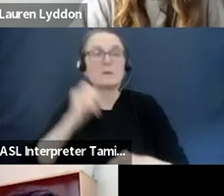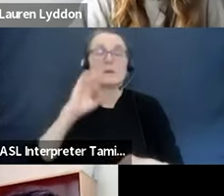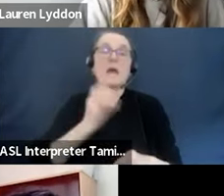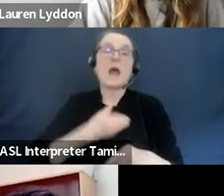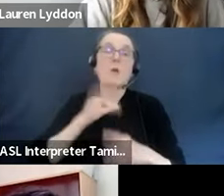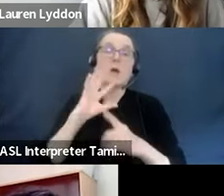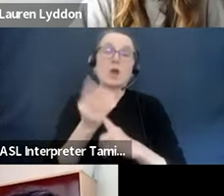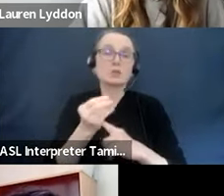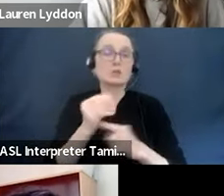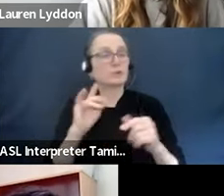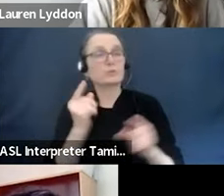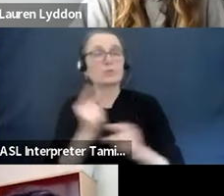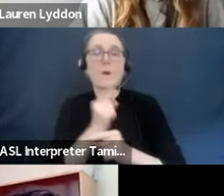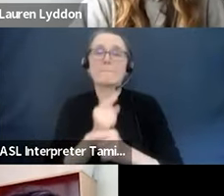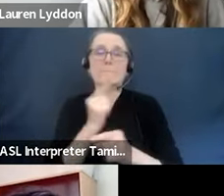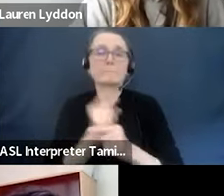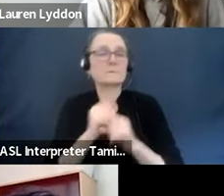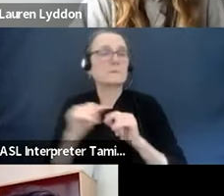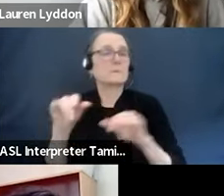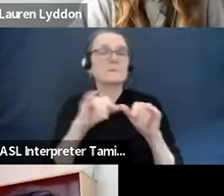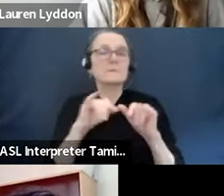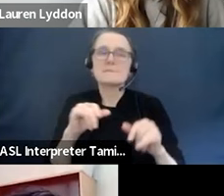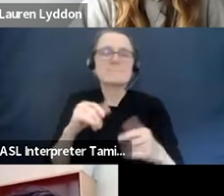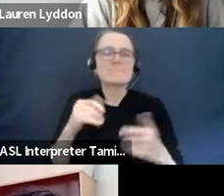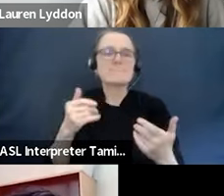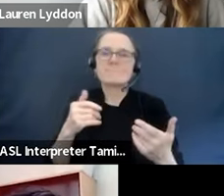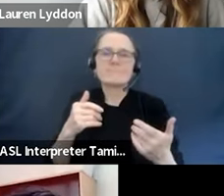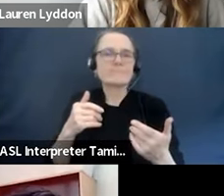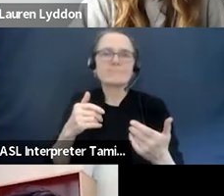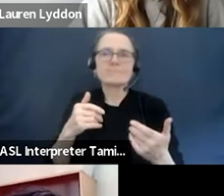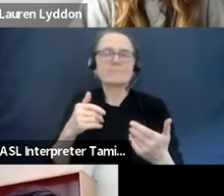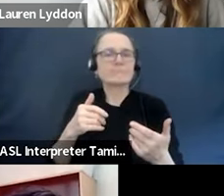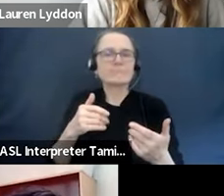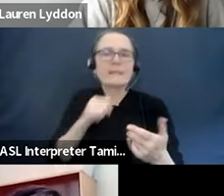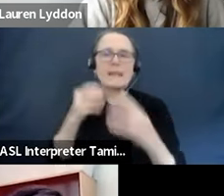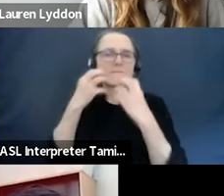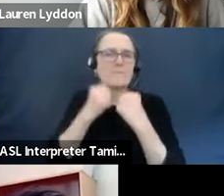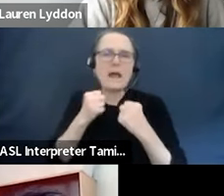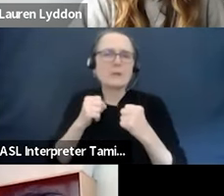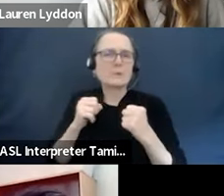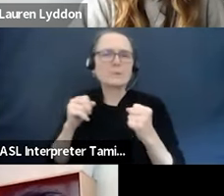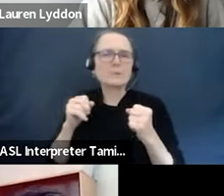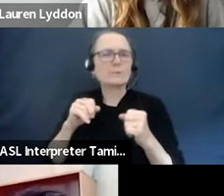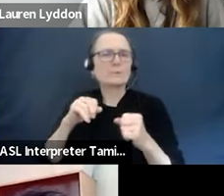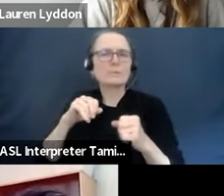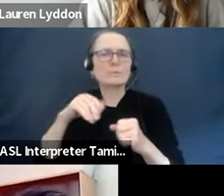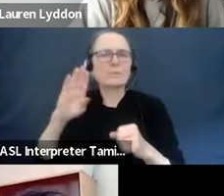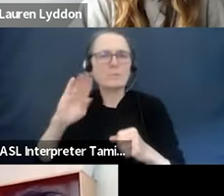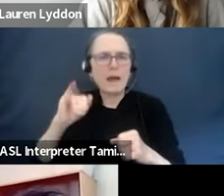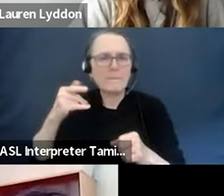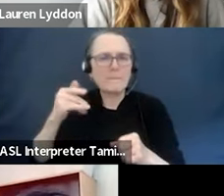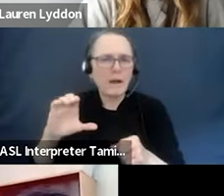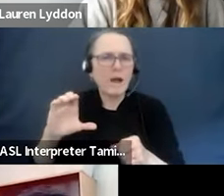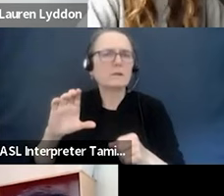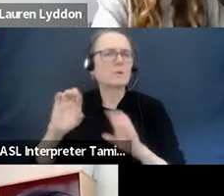BIPOC-led and smaller organizations. Like this is not something that was a result of the pandemic. It has been a part